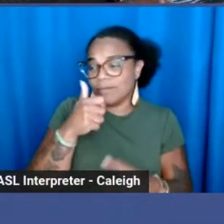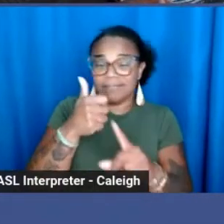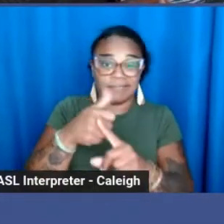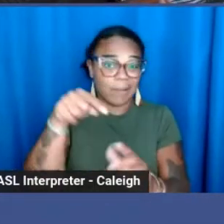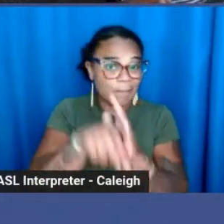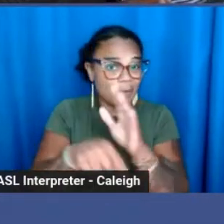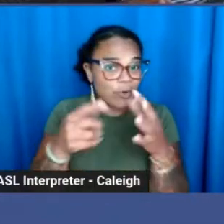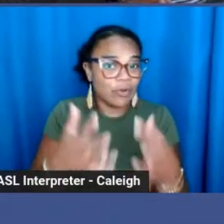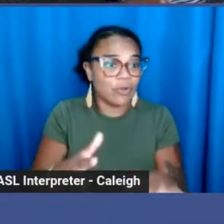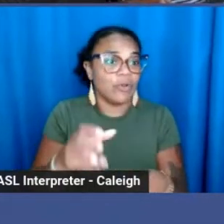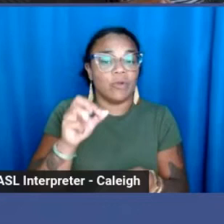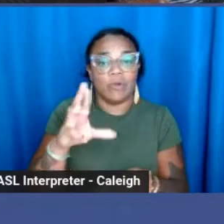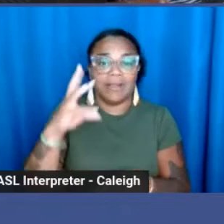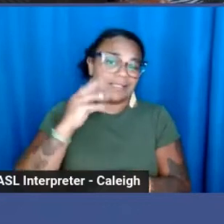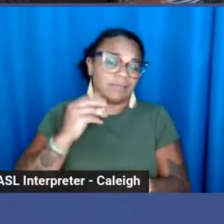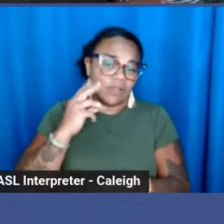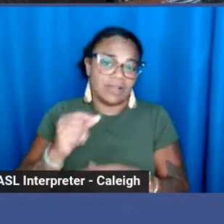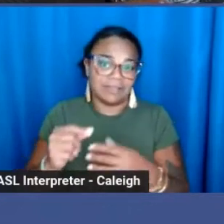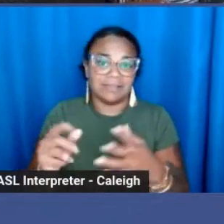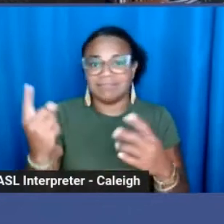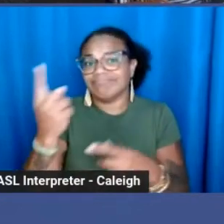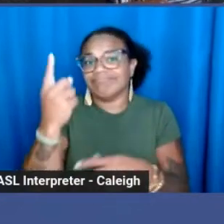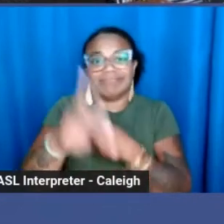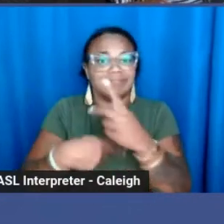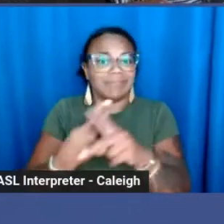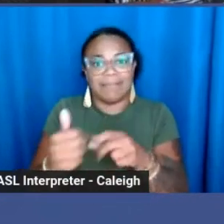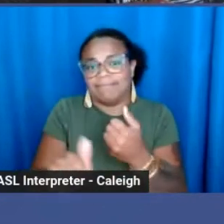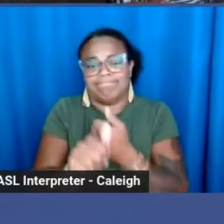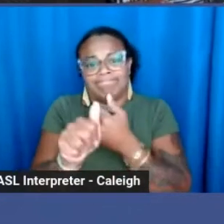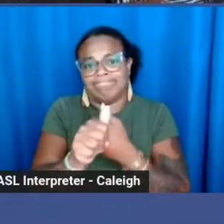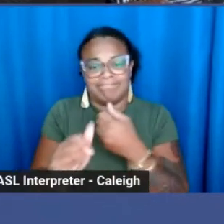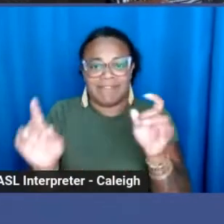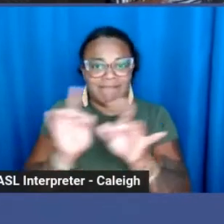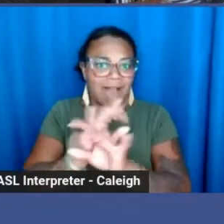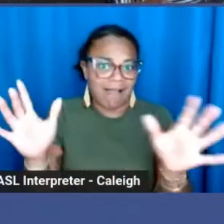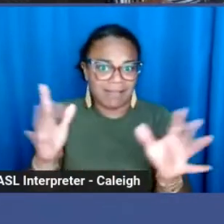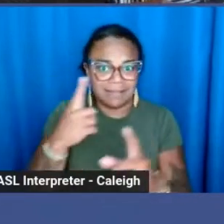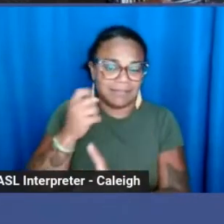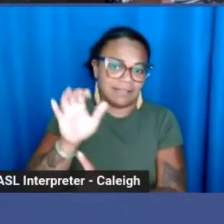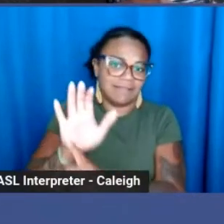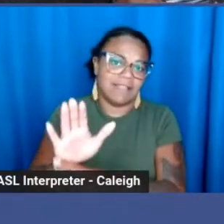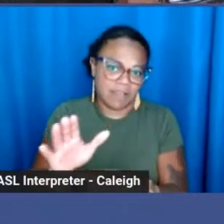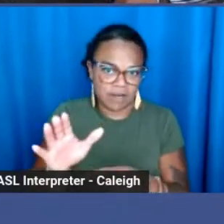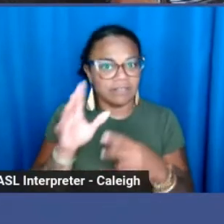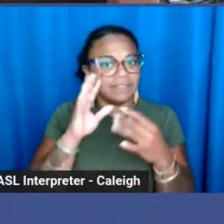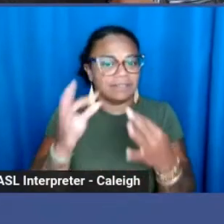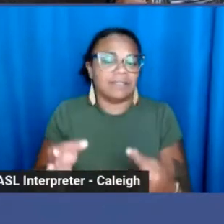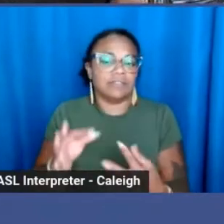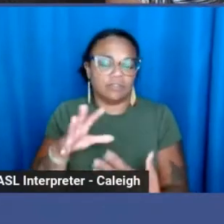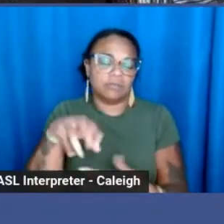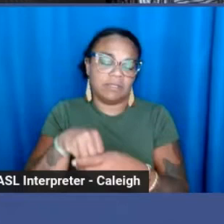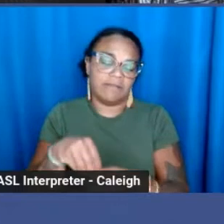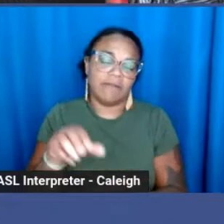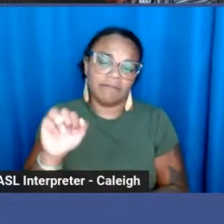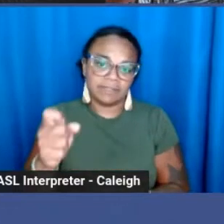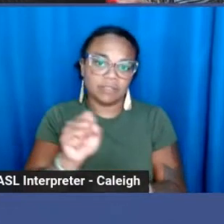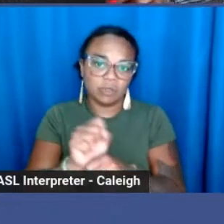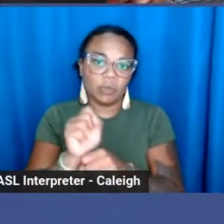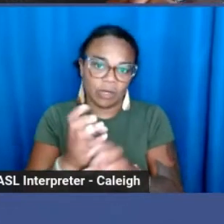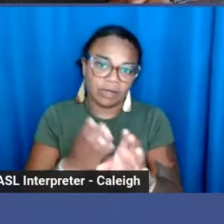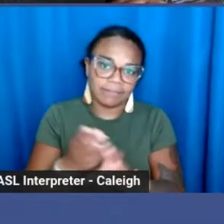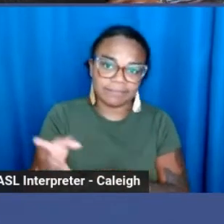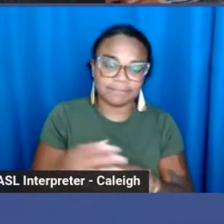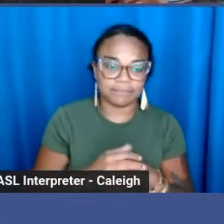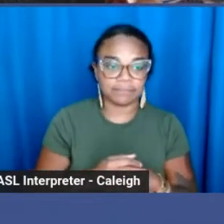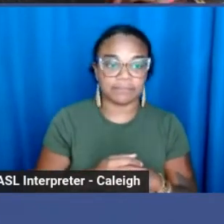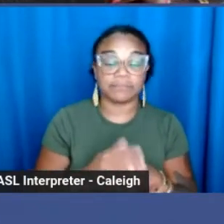done violence to due to their choice of sex work and occupation. The red